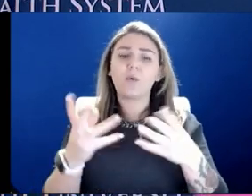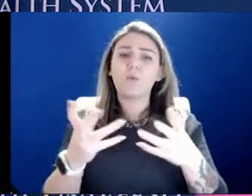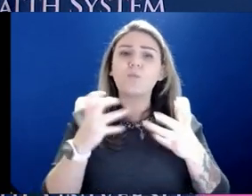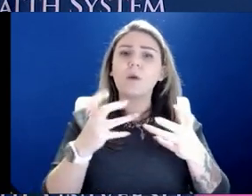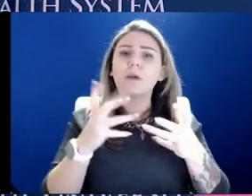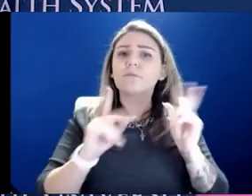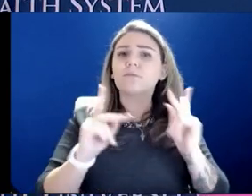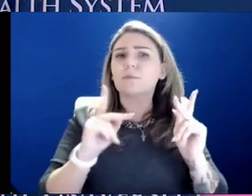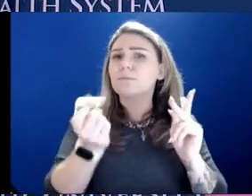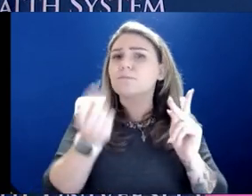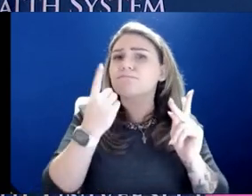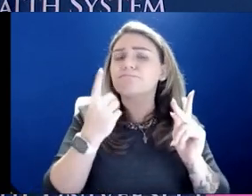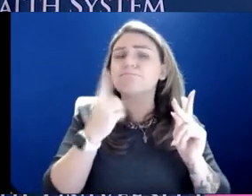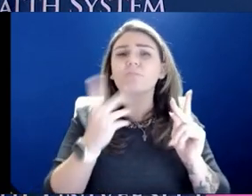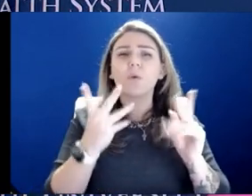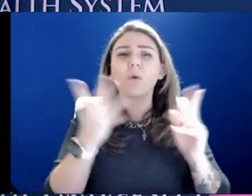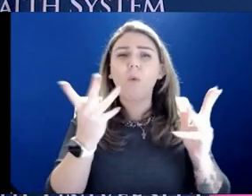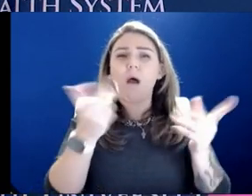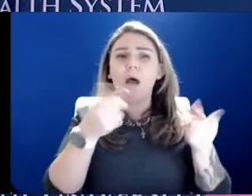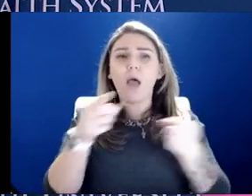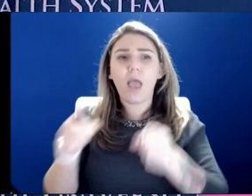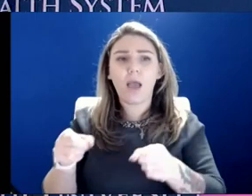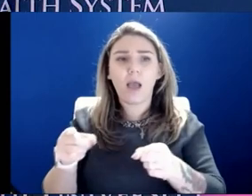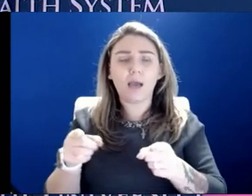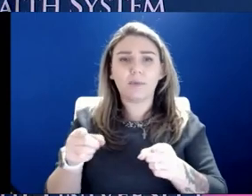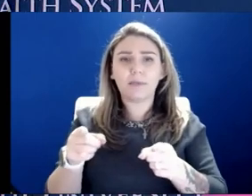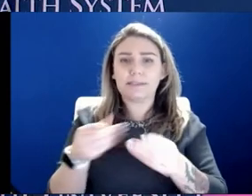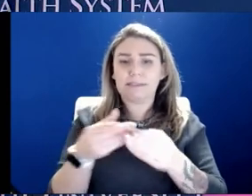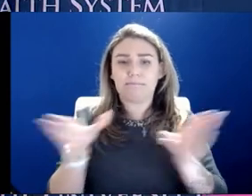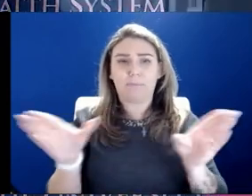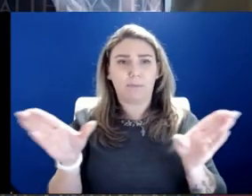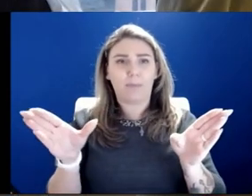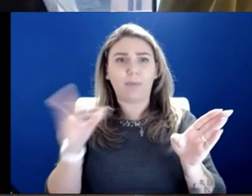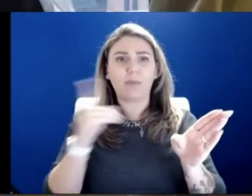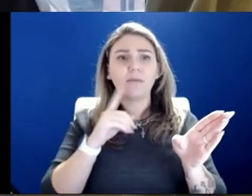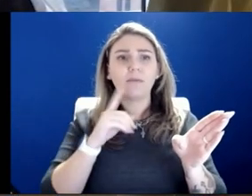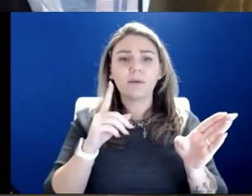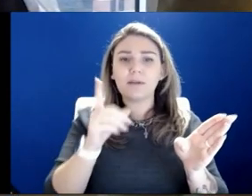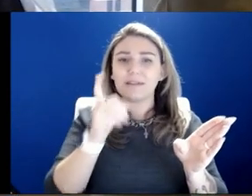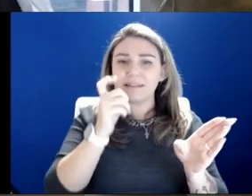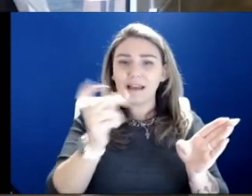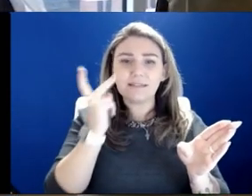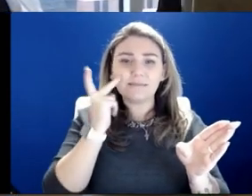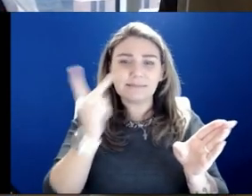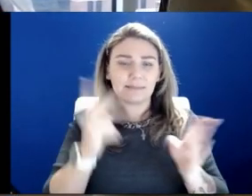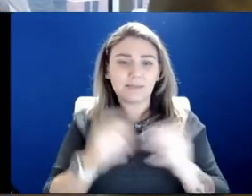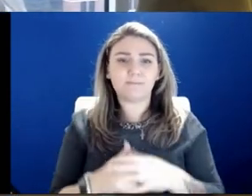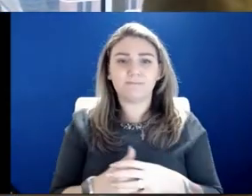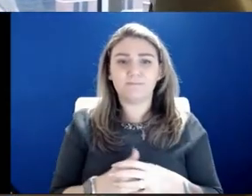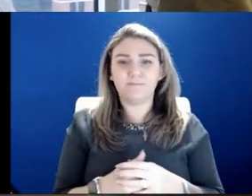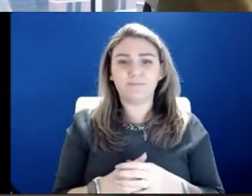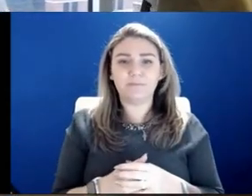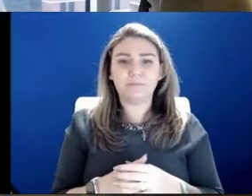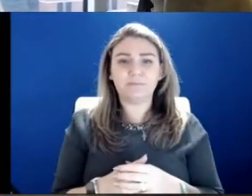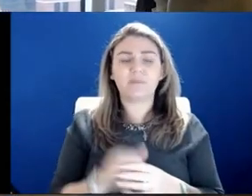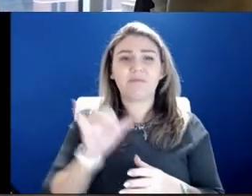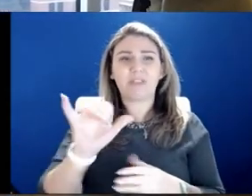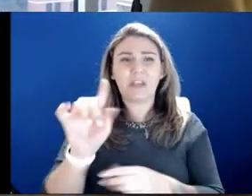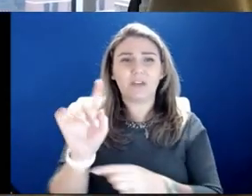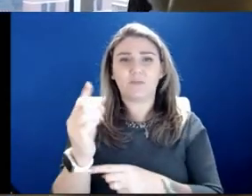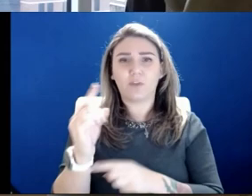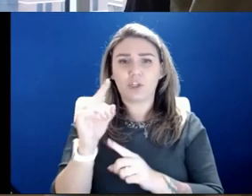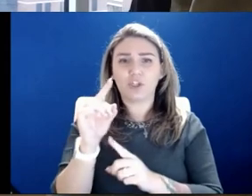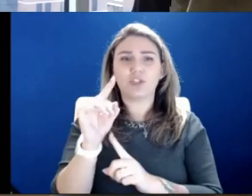of what goes on, things that the public does not get to see. So this first video, you're looking at a very common